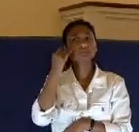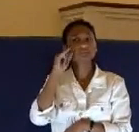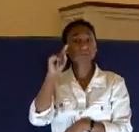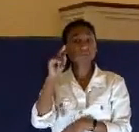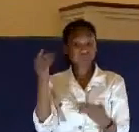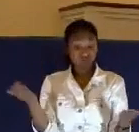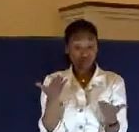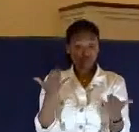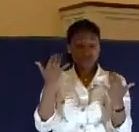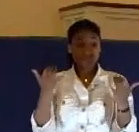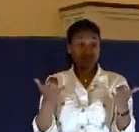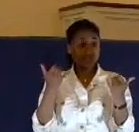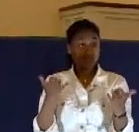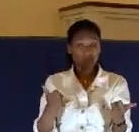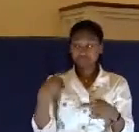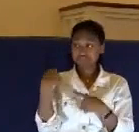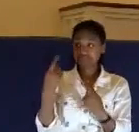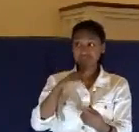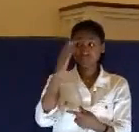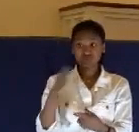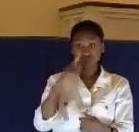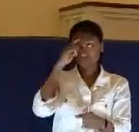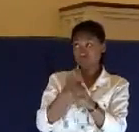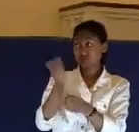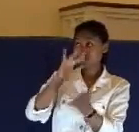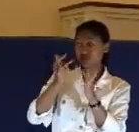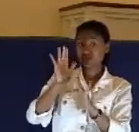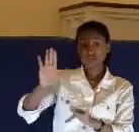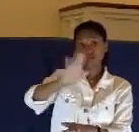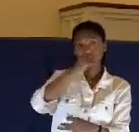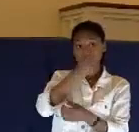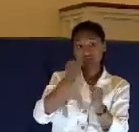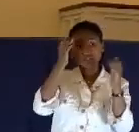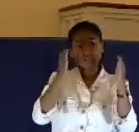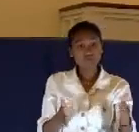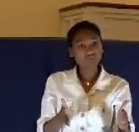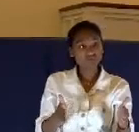trusted Jesus as your savior, this would be the first place to start.